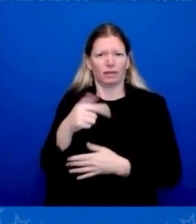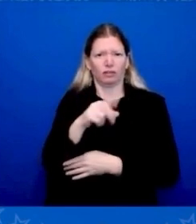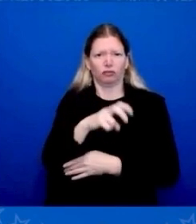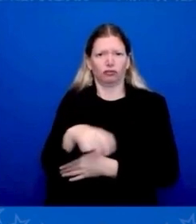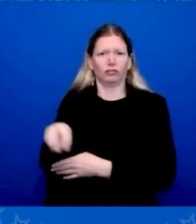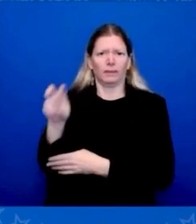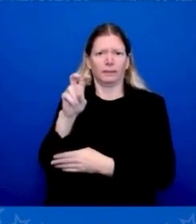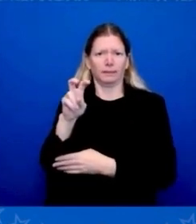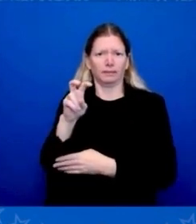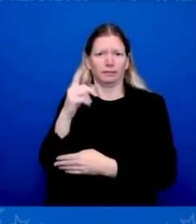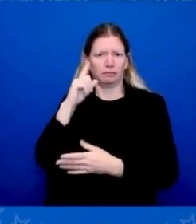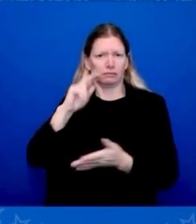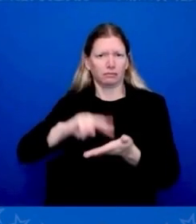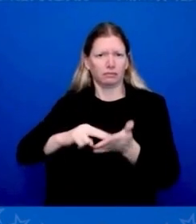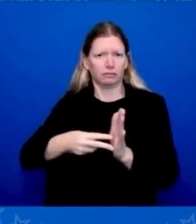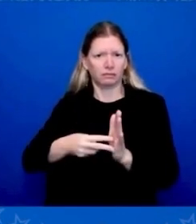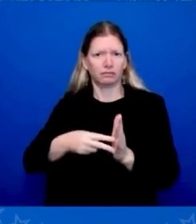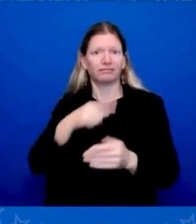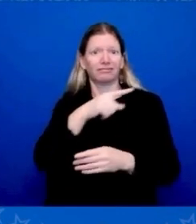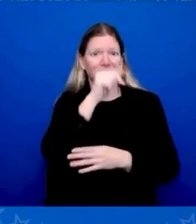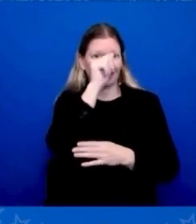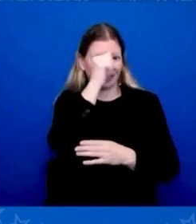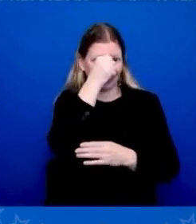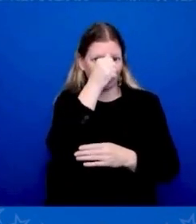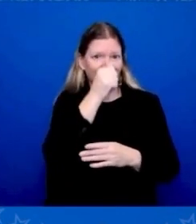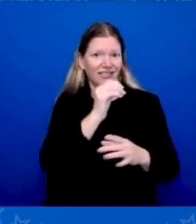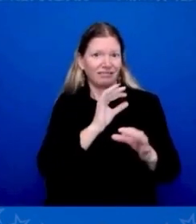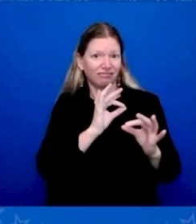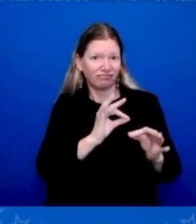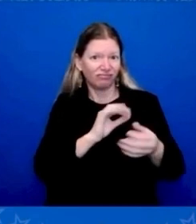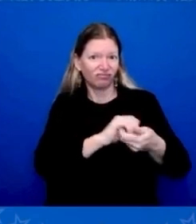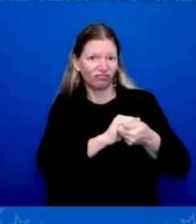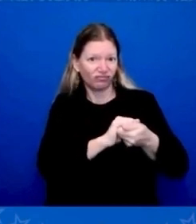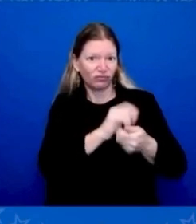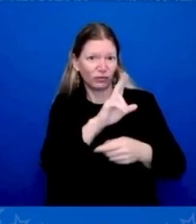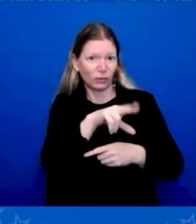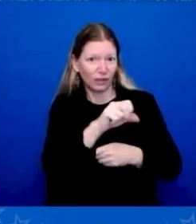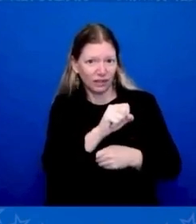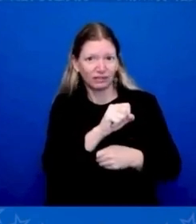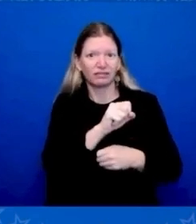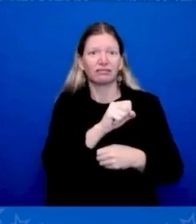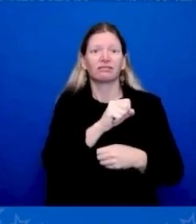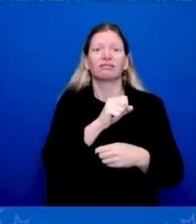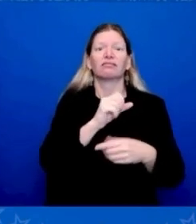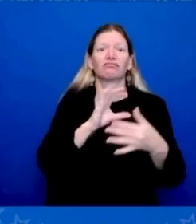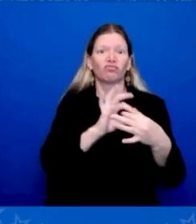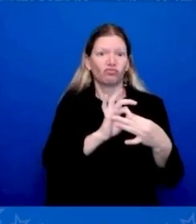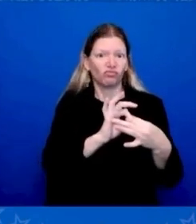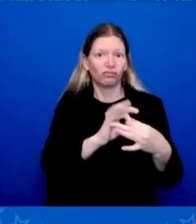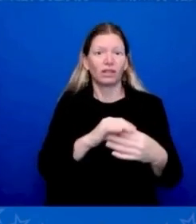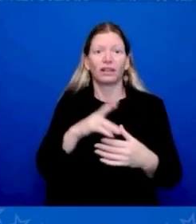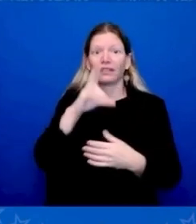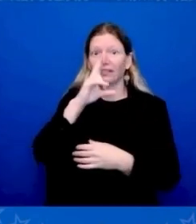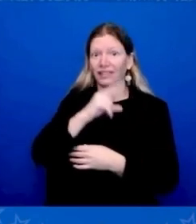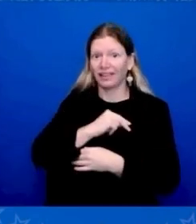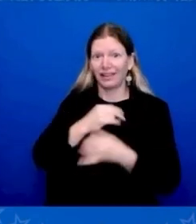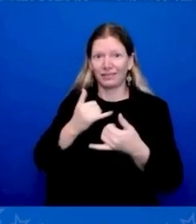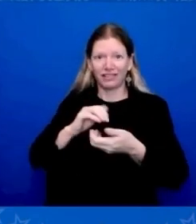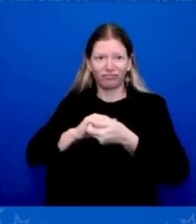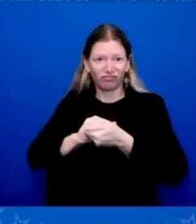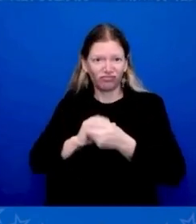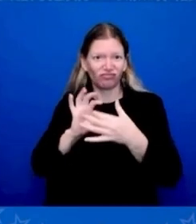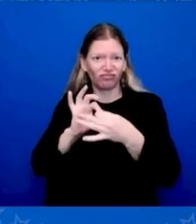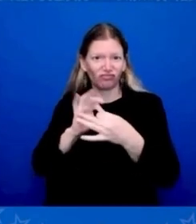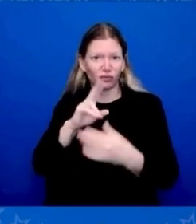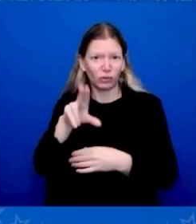more with the United States, be closer with the United States, Vietnam being closer with the United States, it's not about containing China. It's about having a